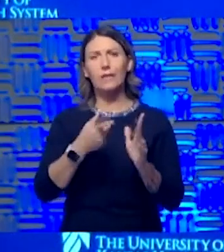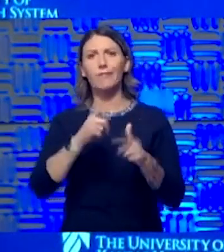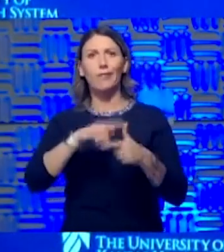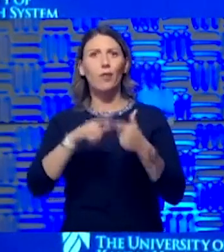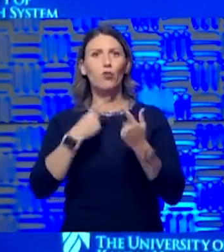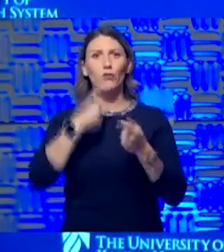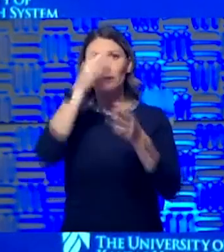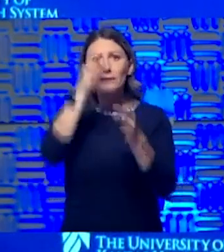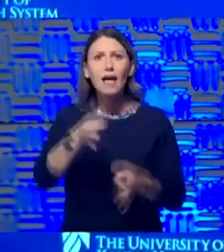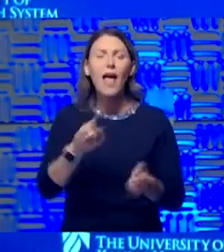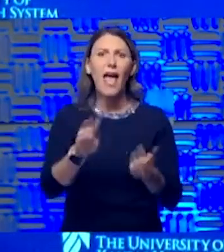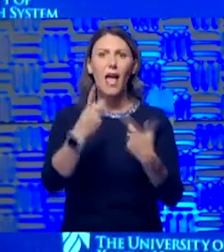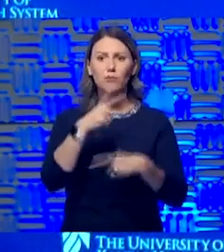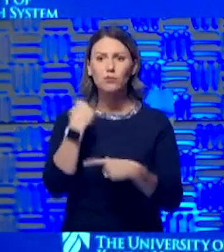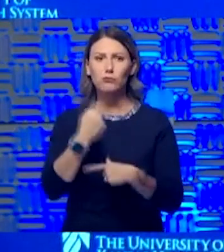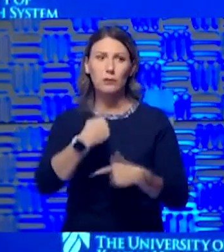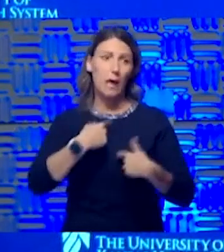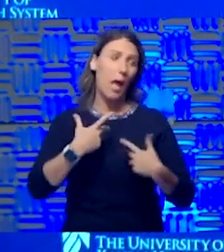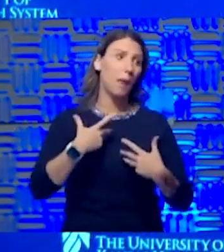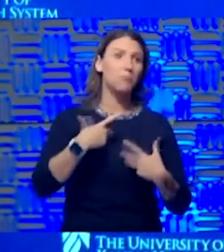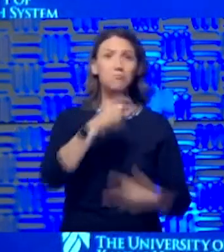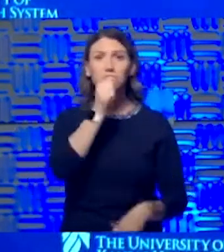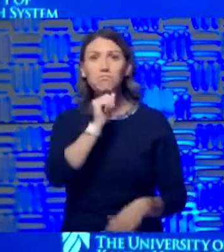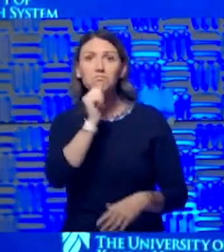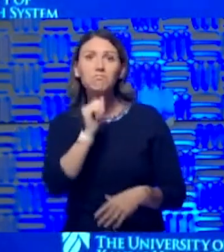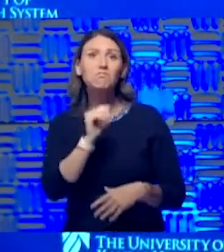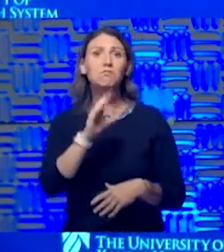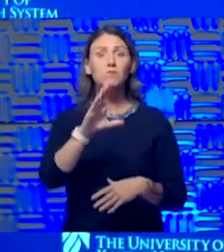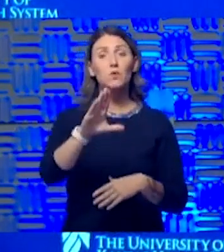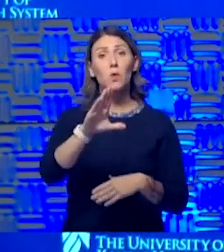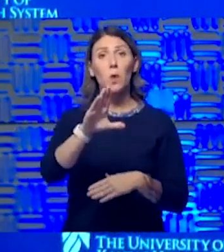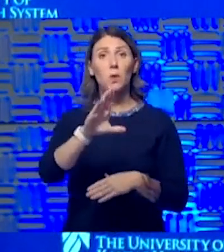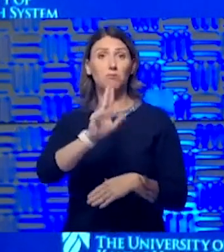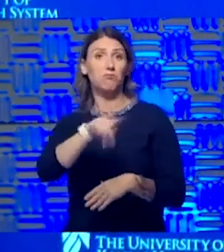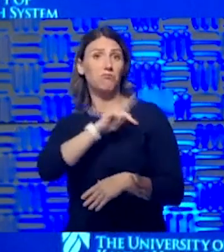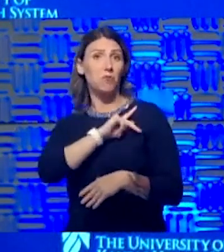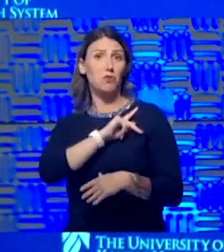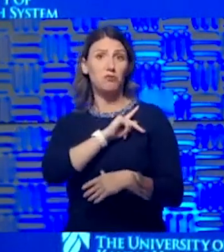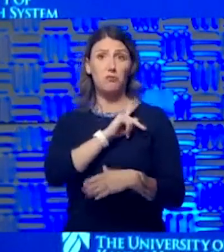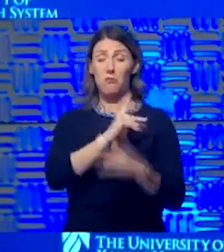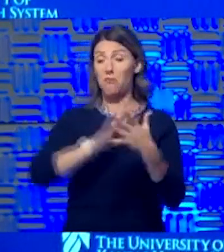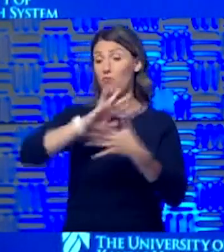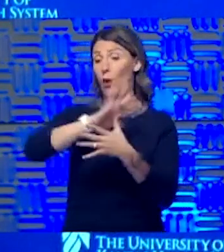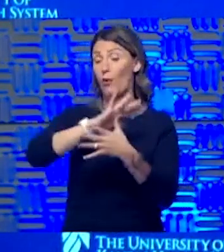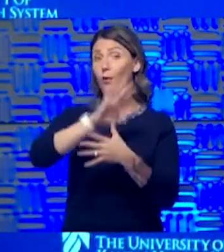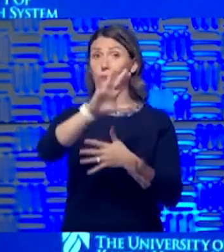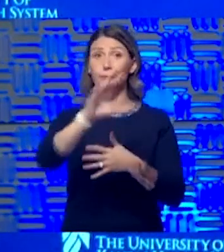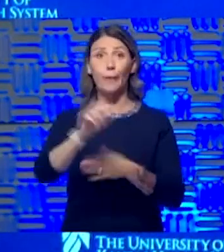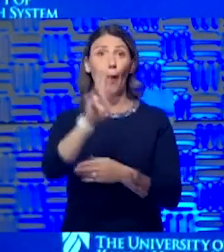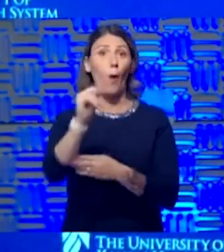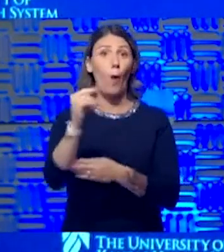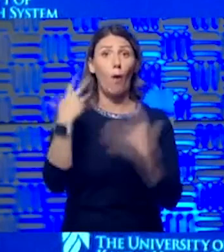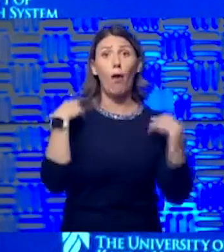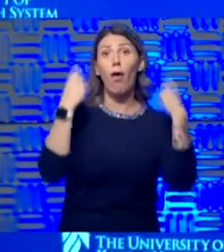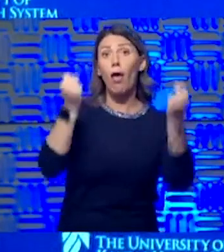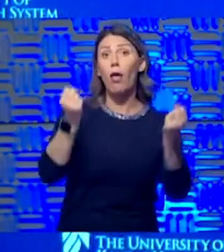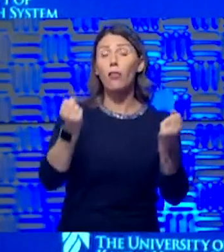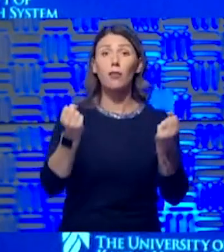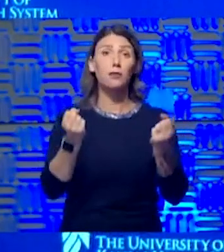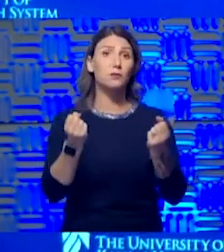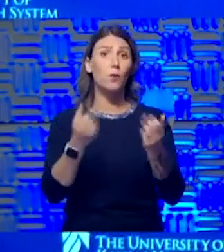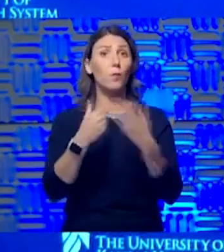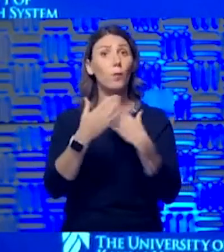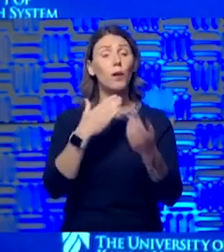And that's a reflection of your personal priorities, your own health, and how much risk you're just willing to take on.